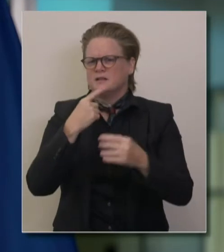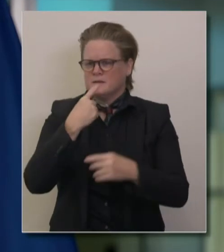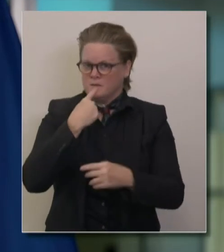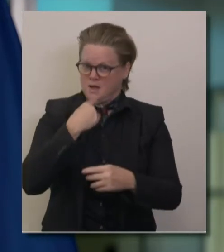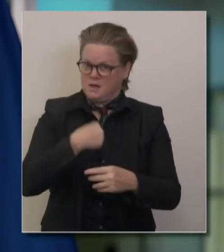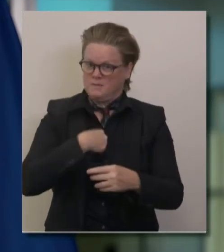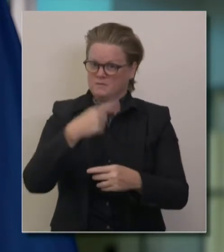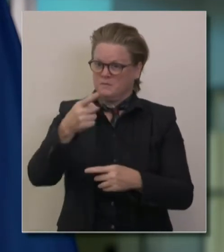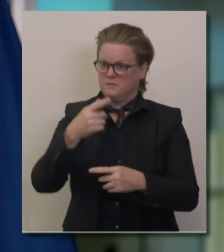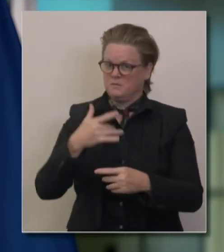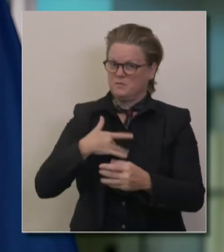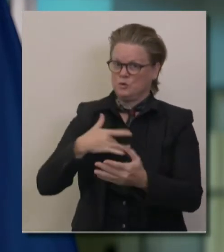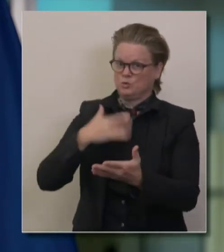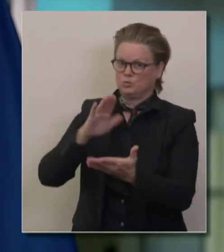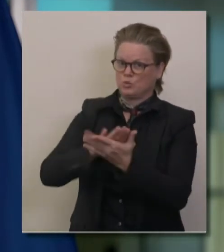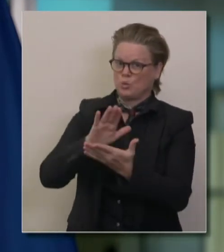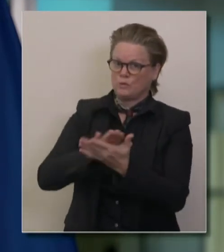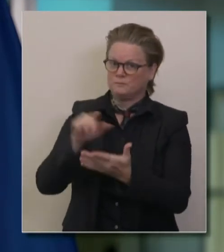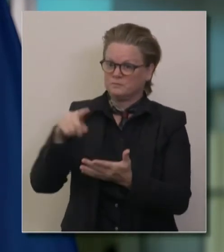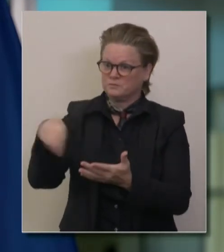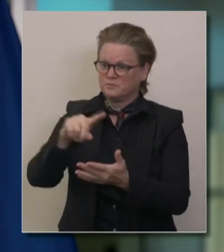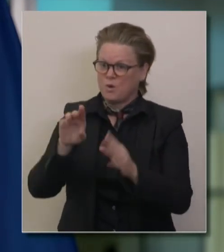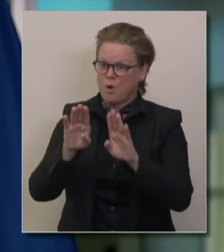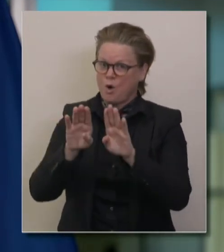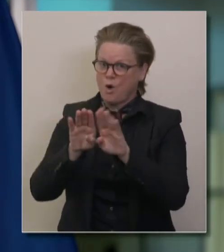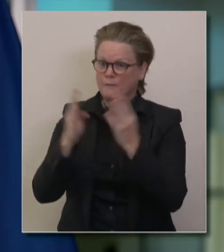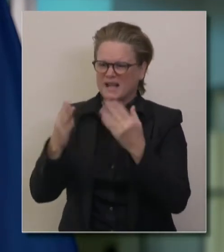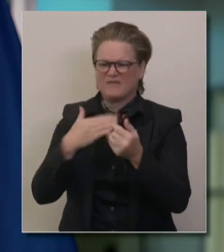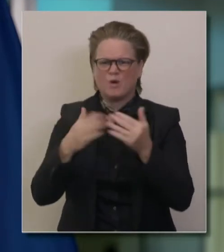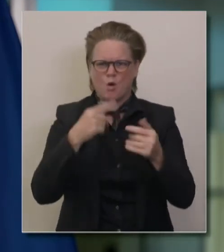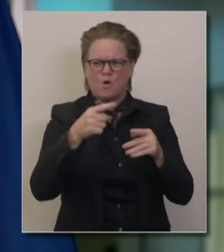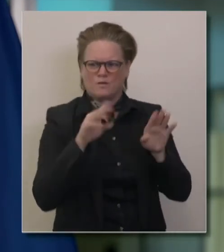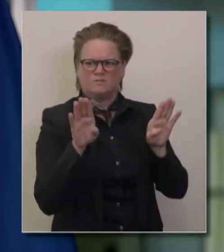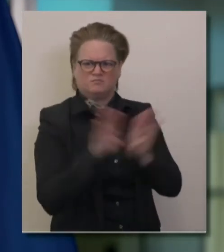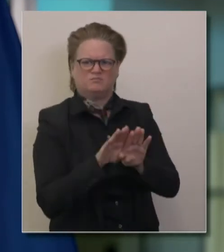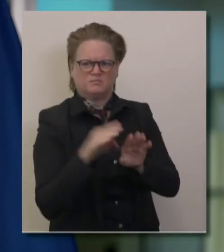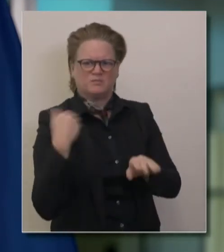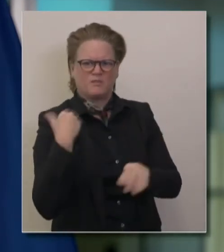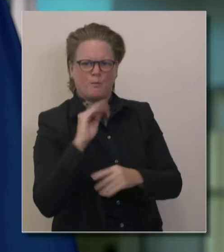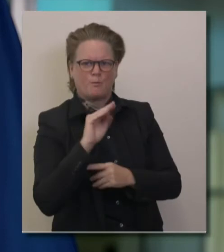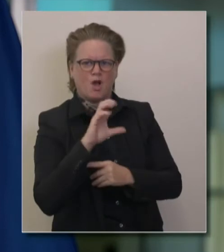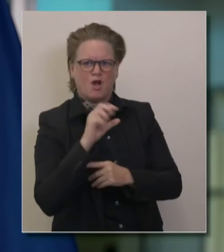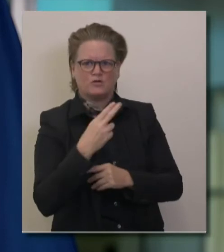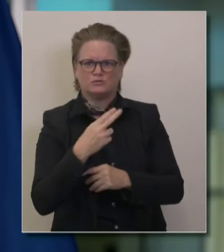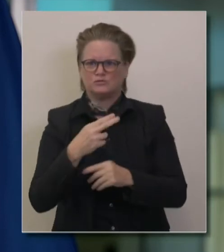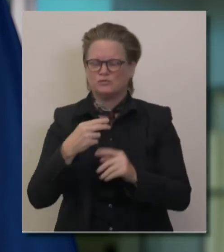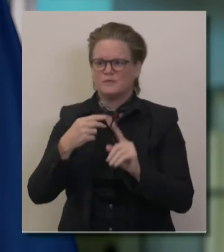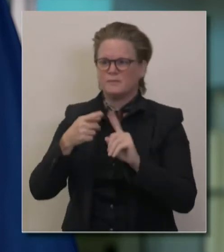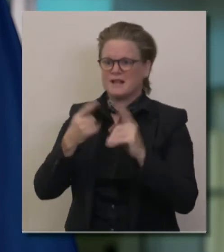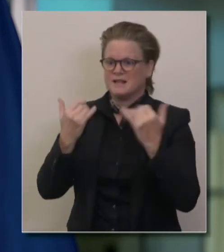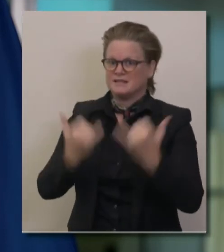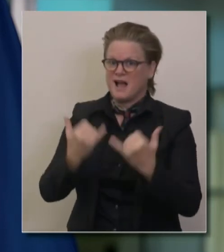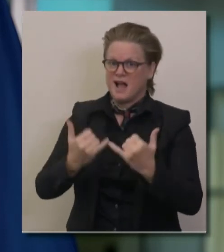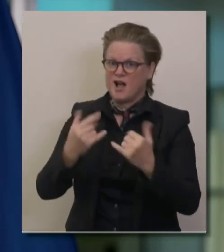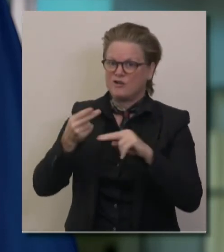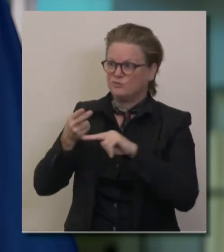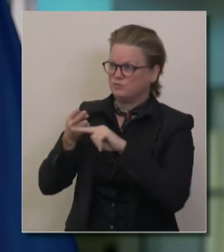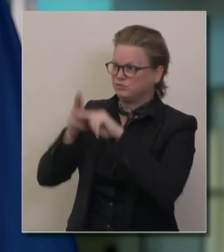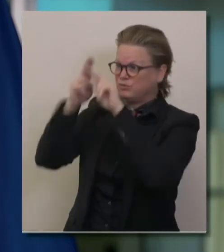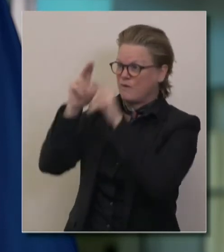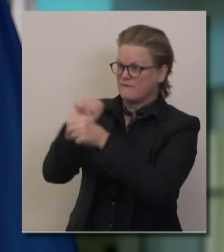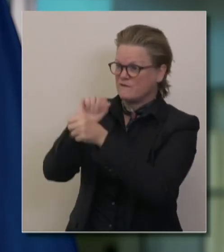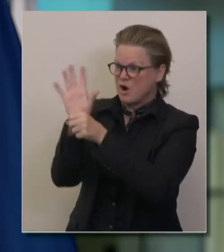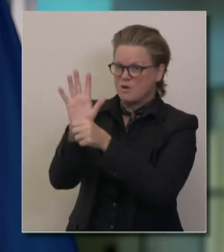stay open during the surge after you shut them down in March? And second, as we all know, you've emphasized equity as governor, but the